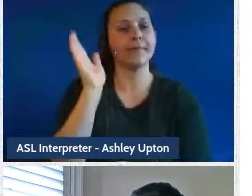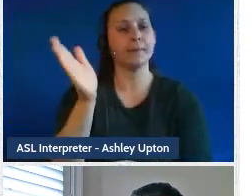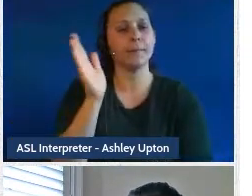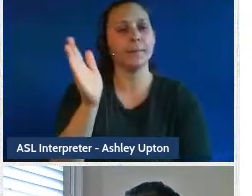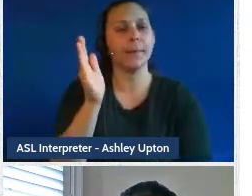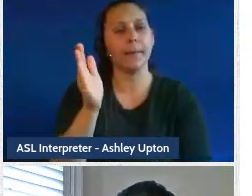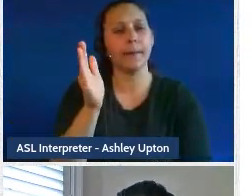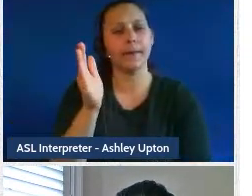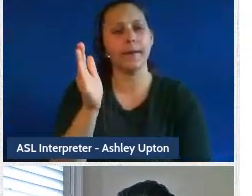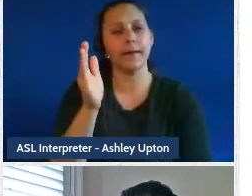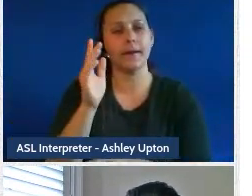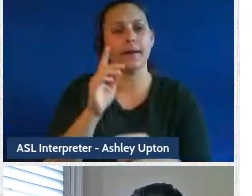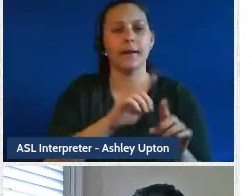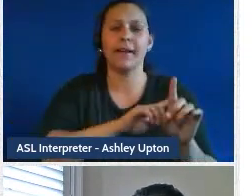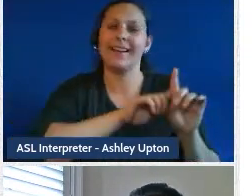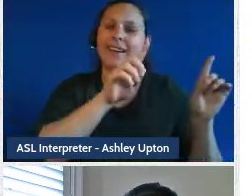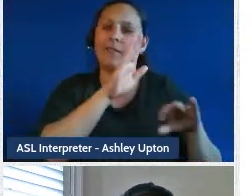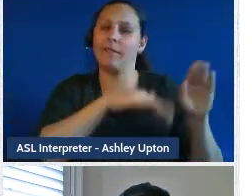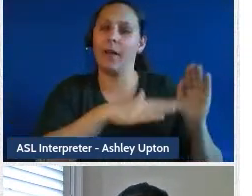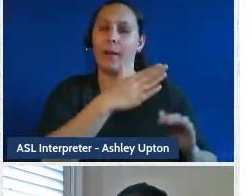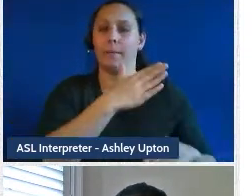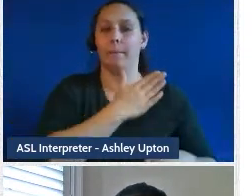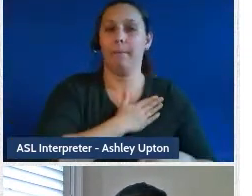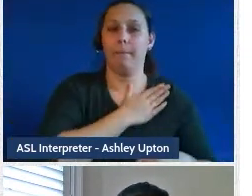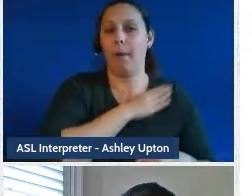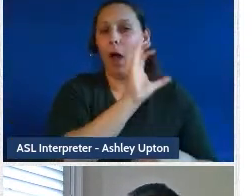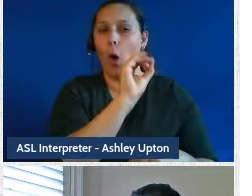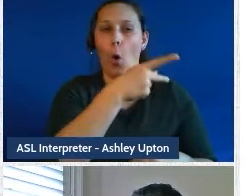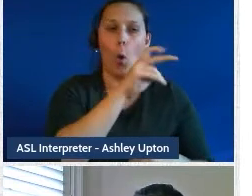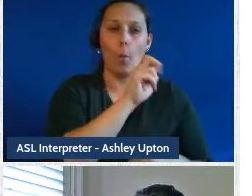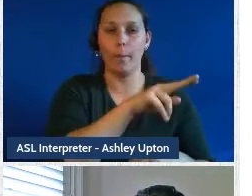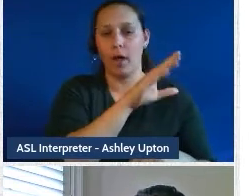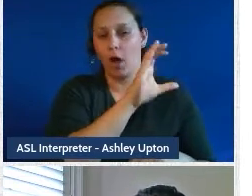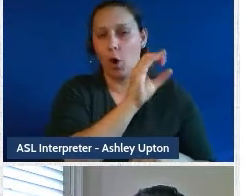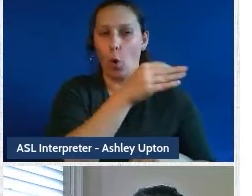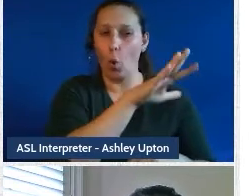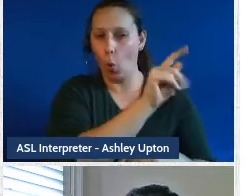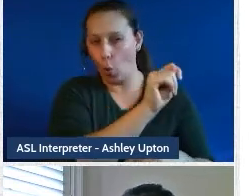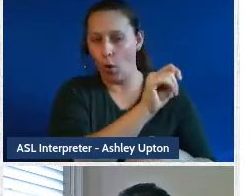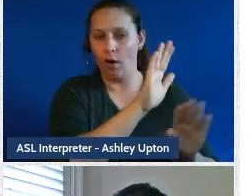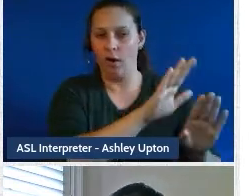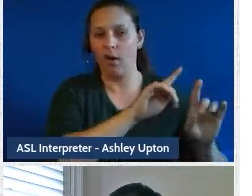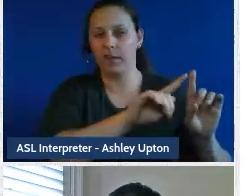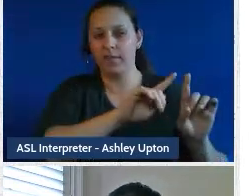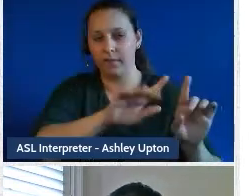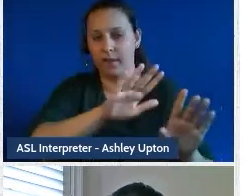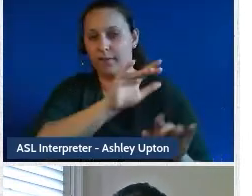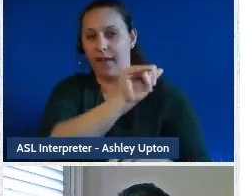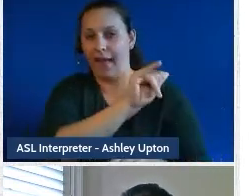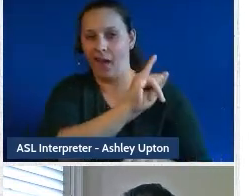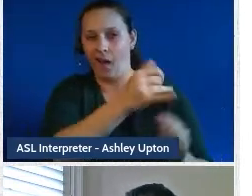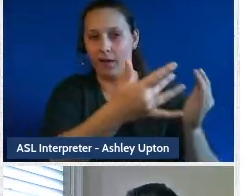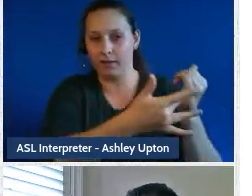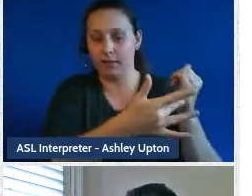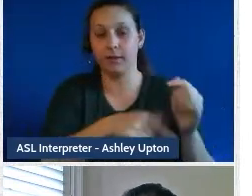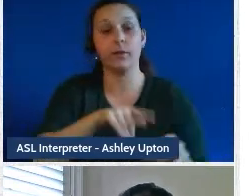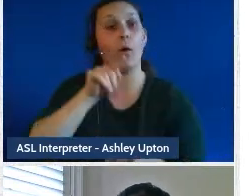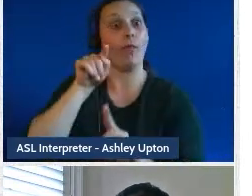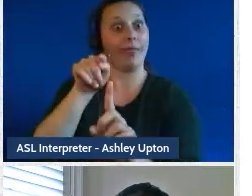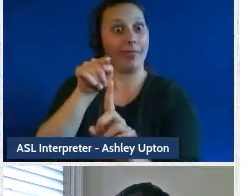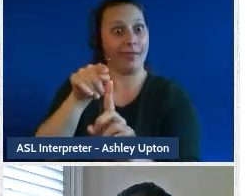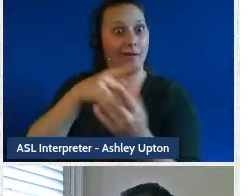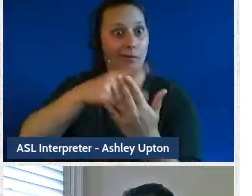our other MyOpenCore presentations or some of our presentations on products that we have already released in the sense that the consumer complaints